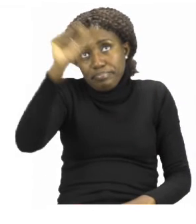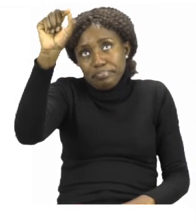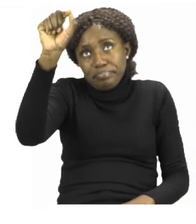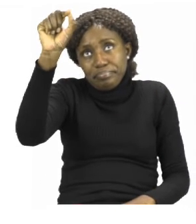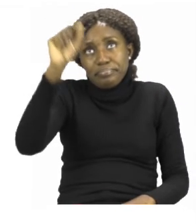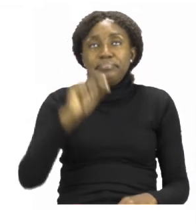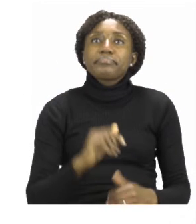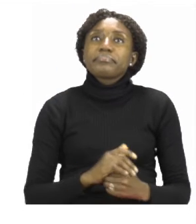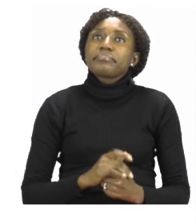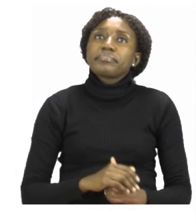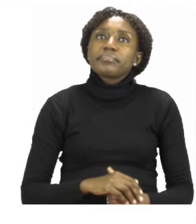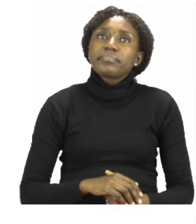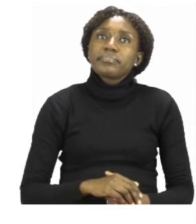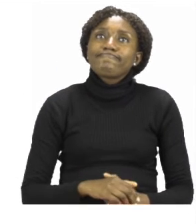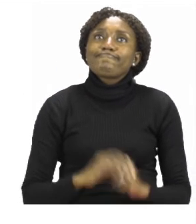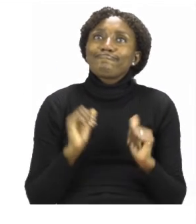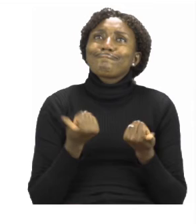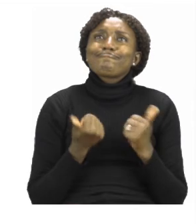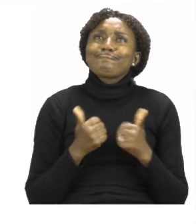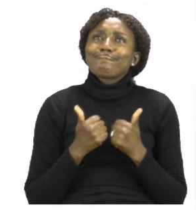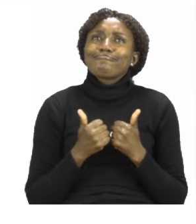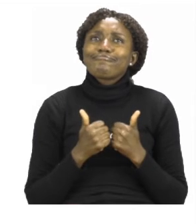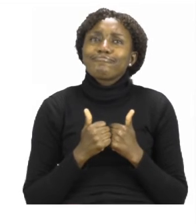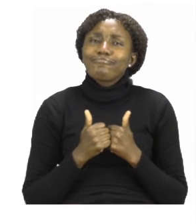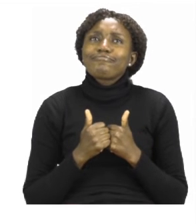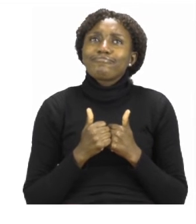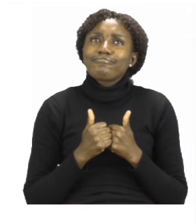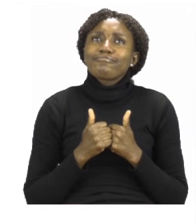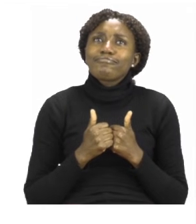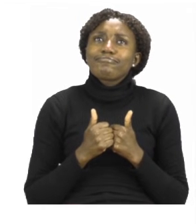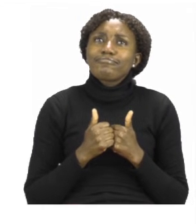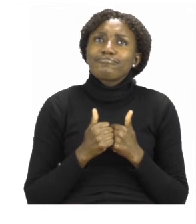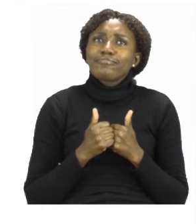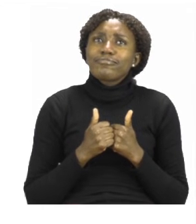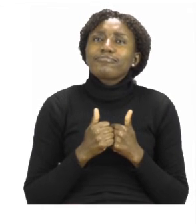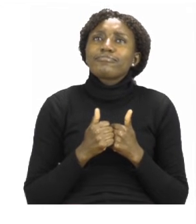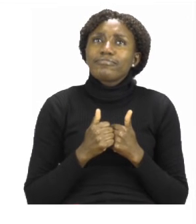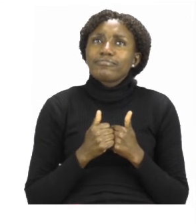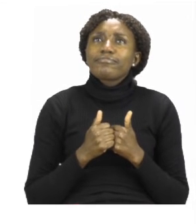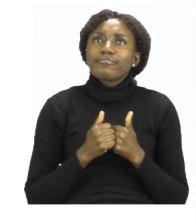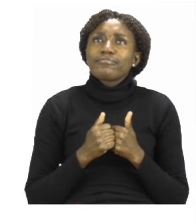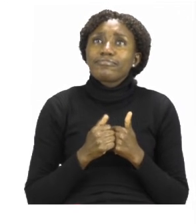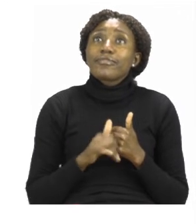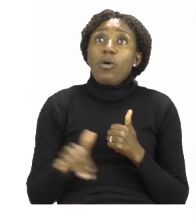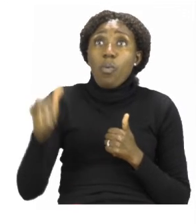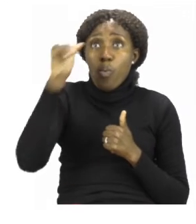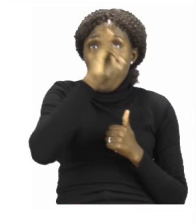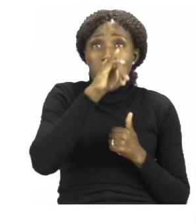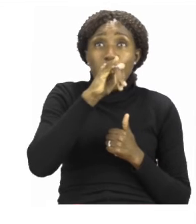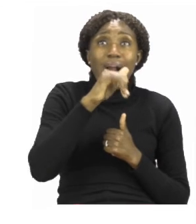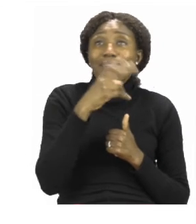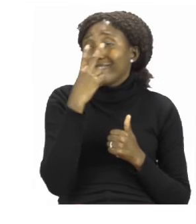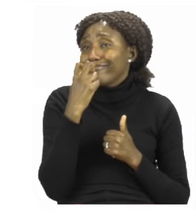Wow! Can you imagine how much fun it will be to be